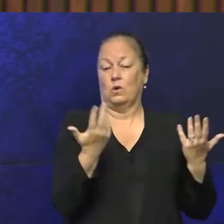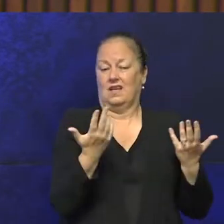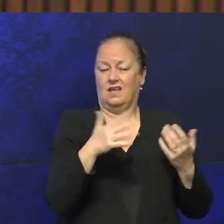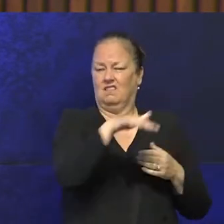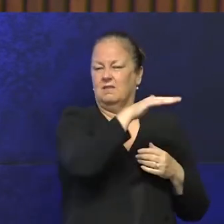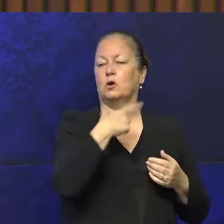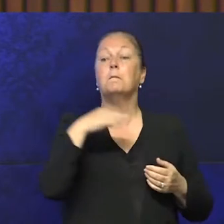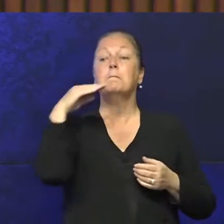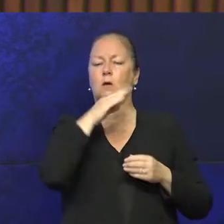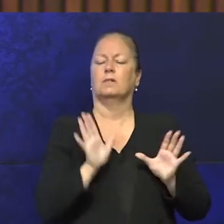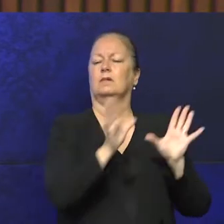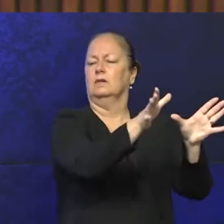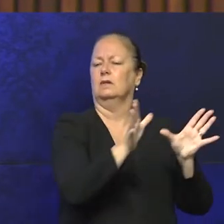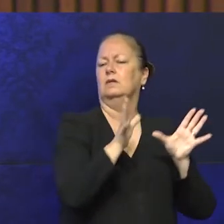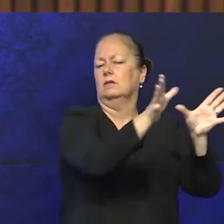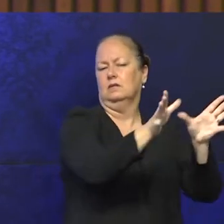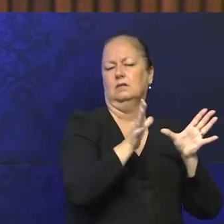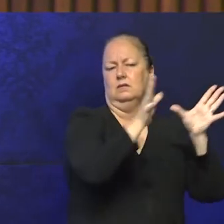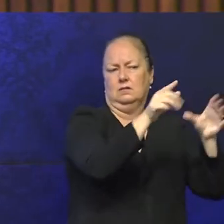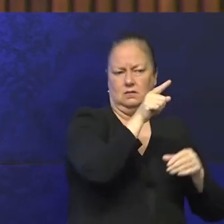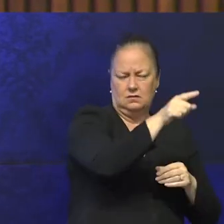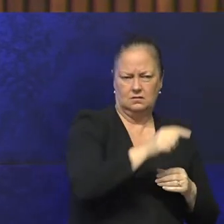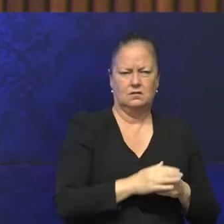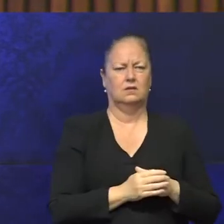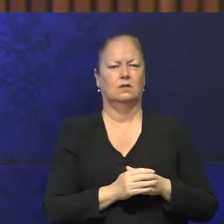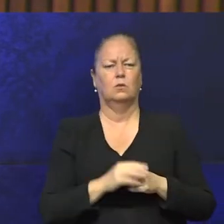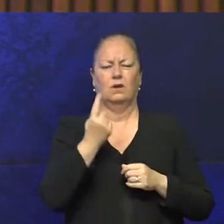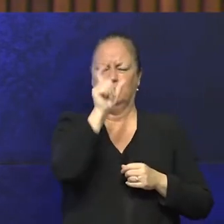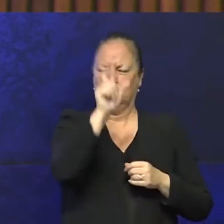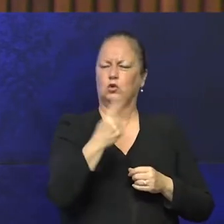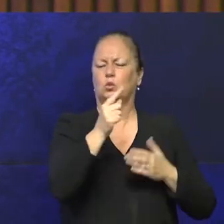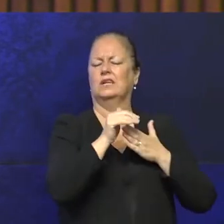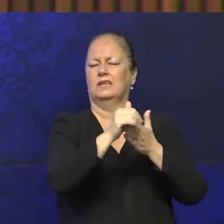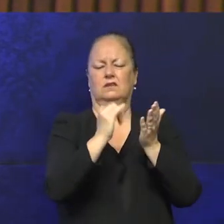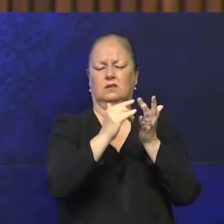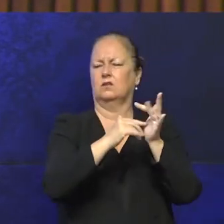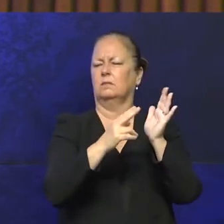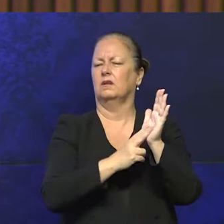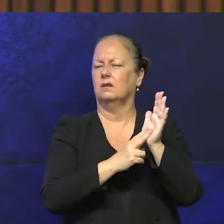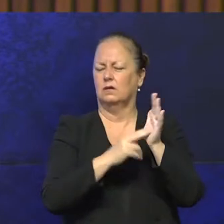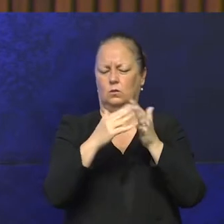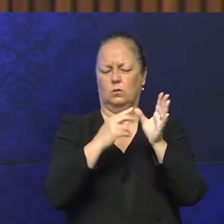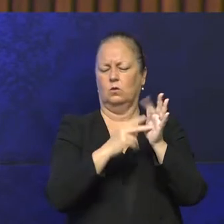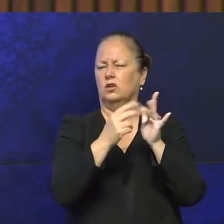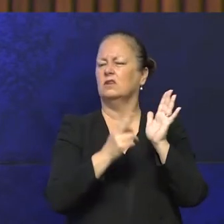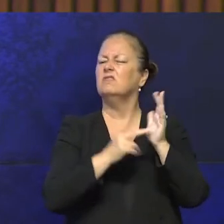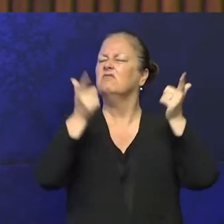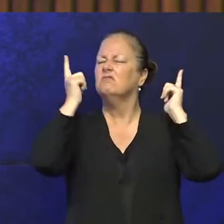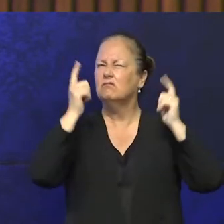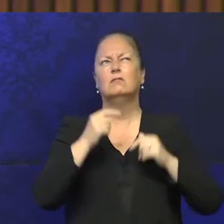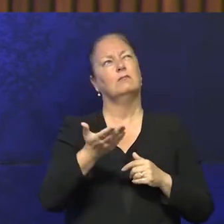because of Melbourne. And there was Simon Wonga was the main leader there. And like I said, back in